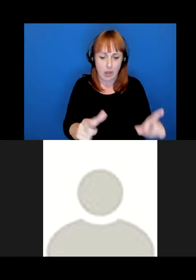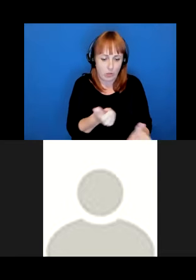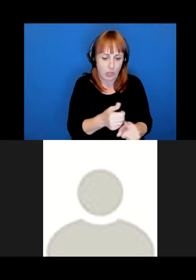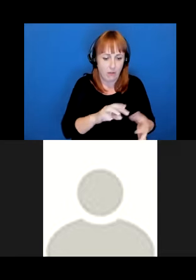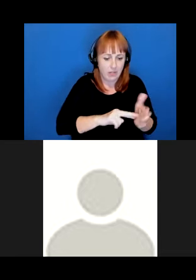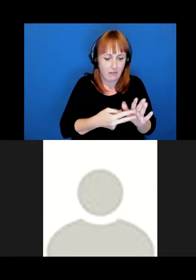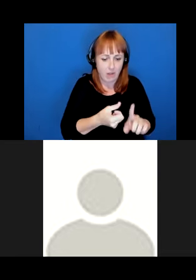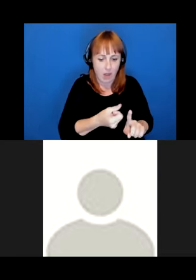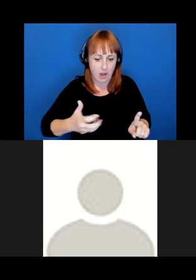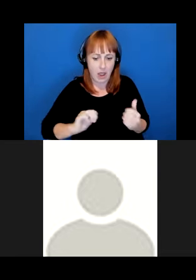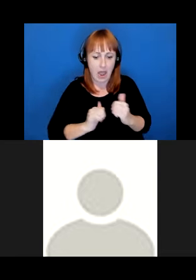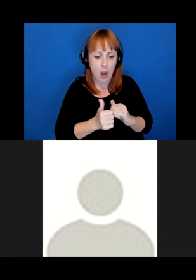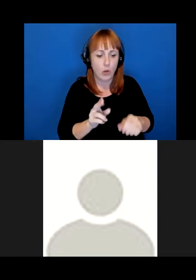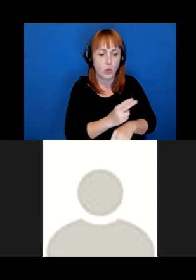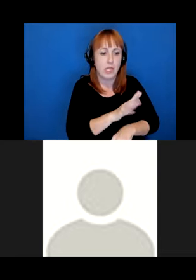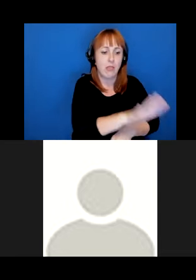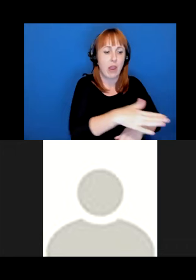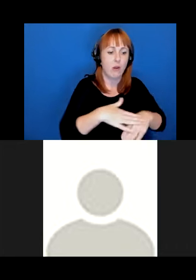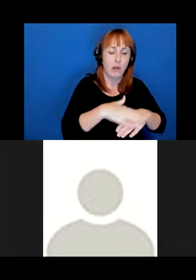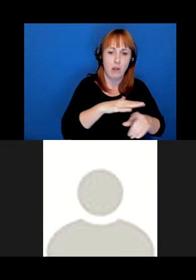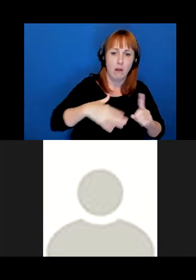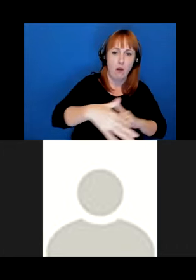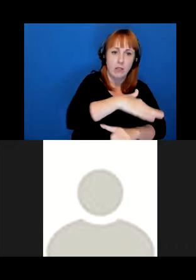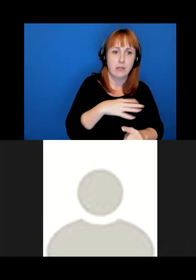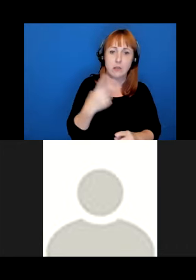indigenous context and I'm going to give you two examples.